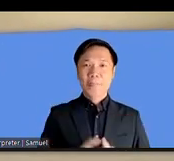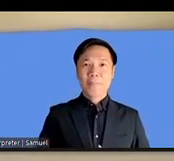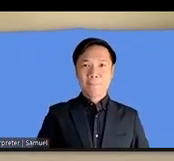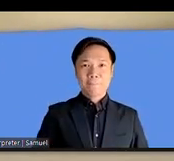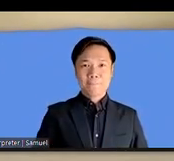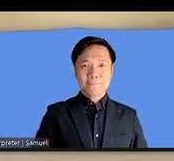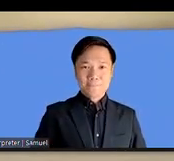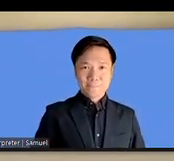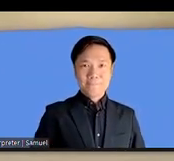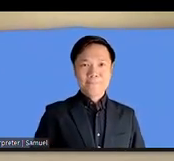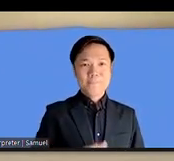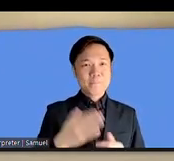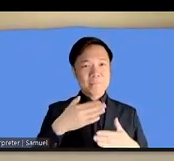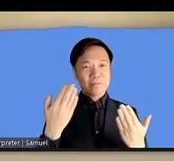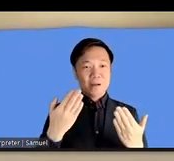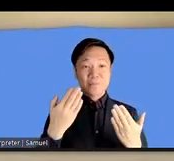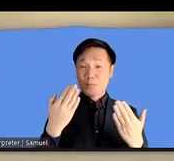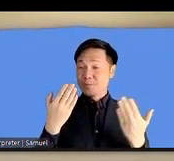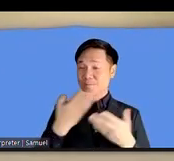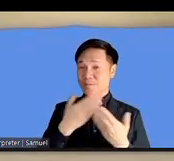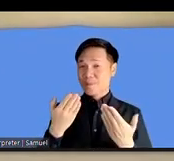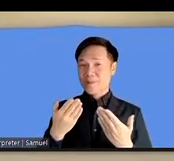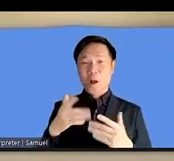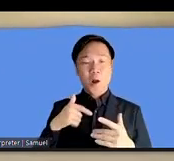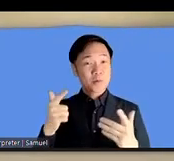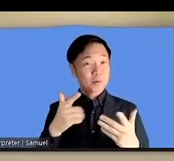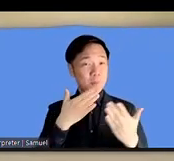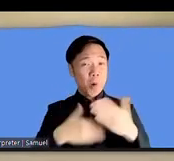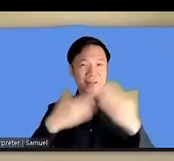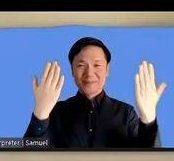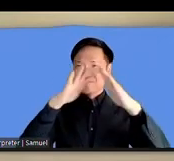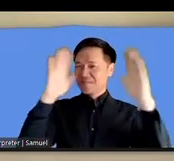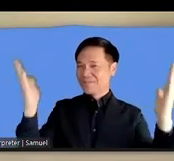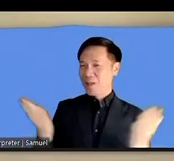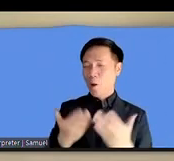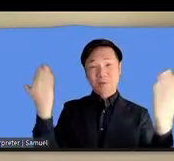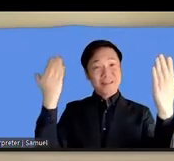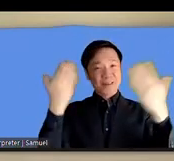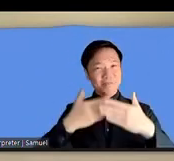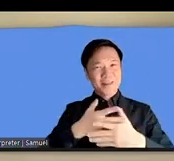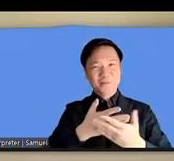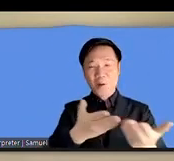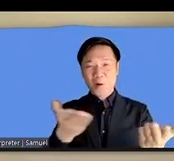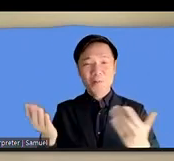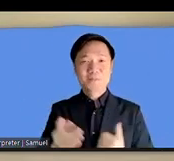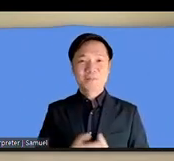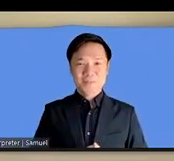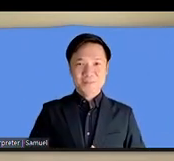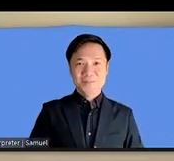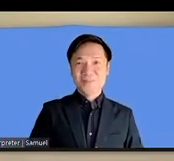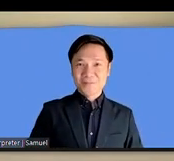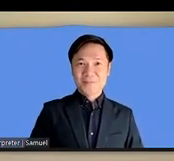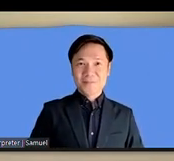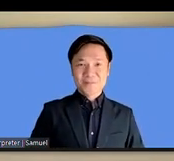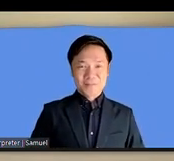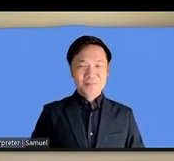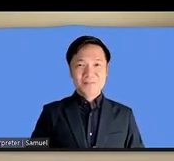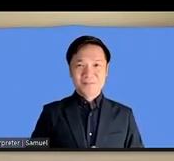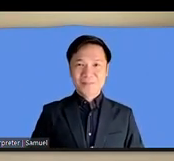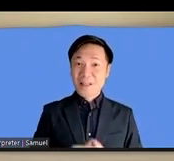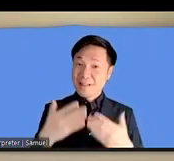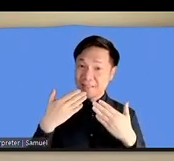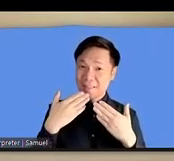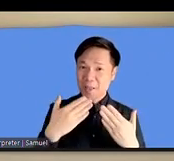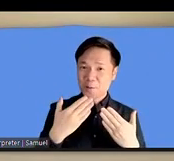here and good morning and greeting of the day or evening wherever you are in your time zones thank you very much